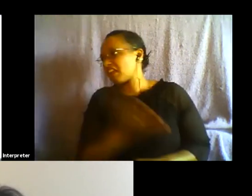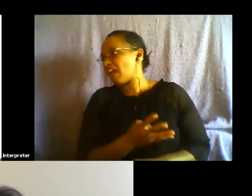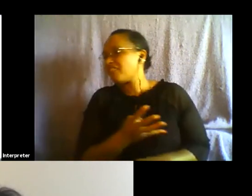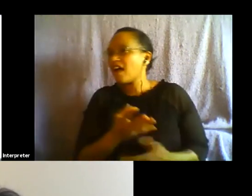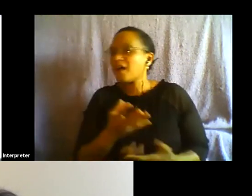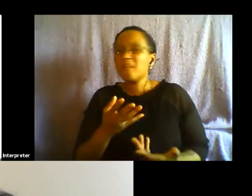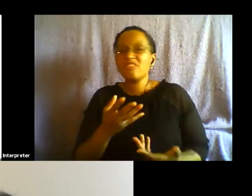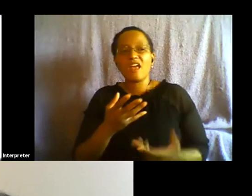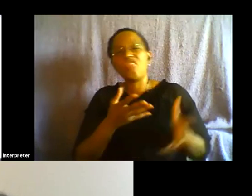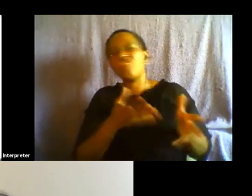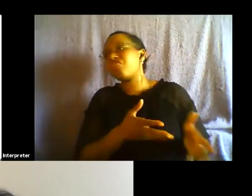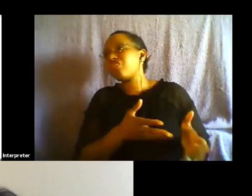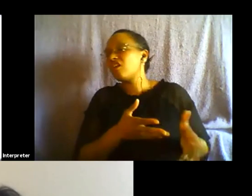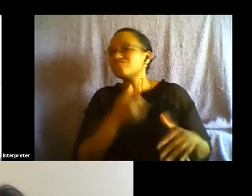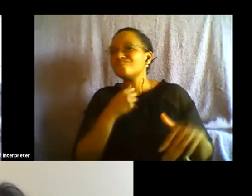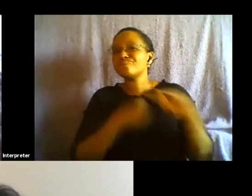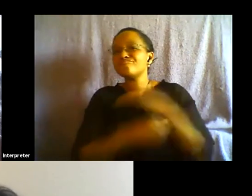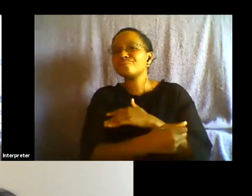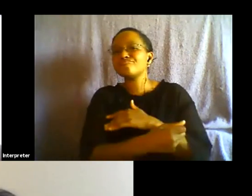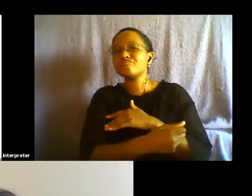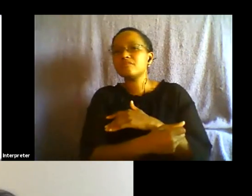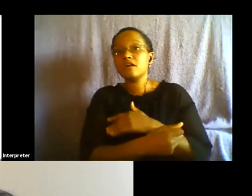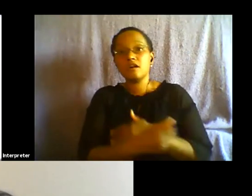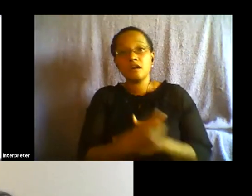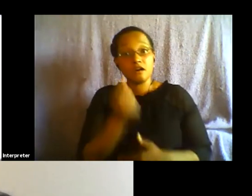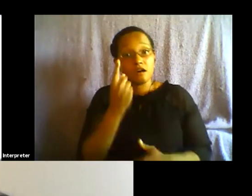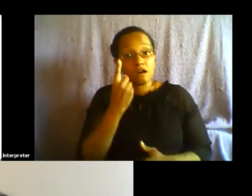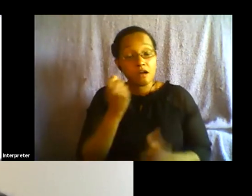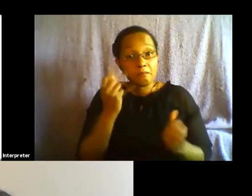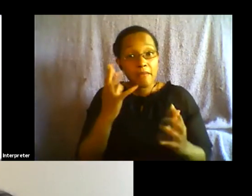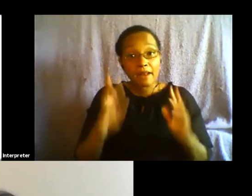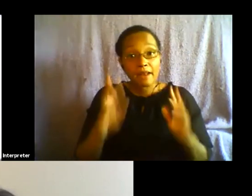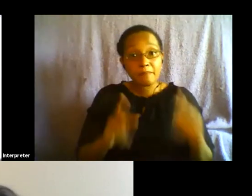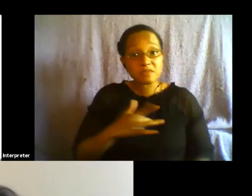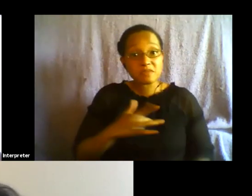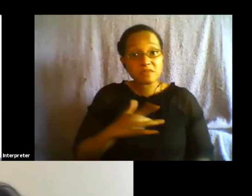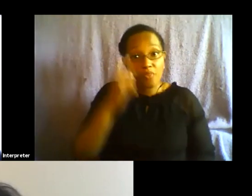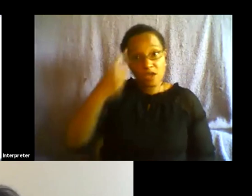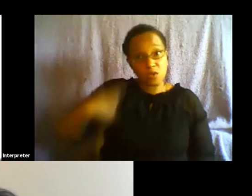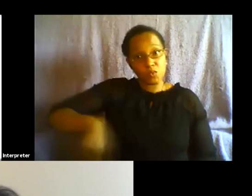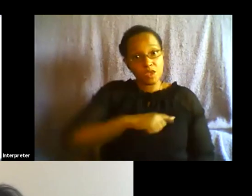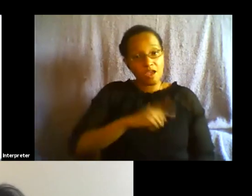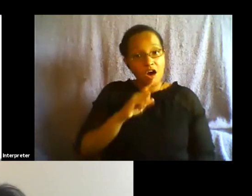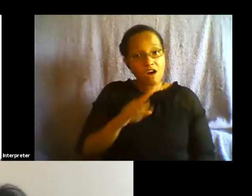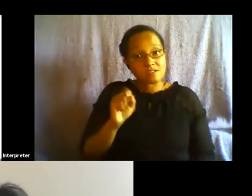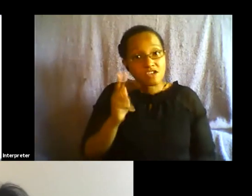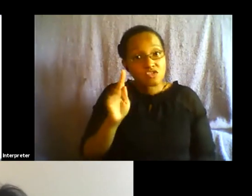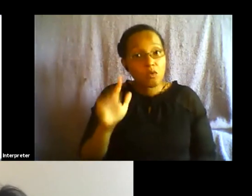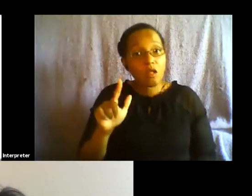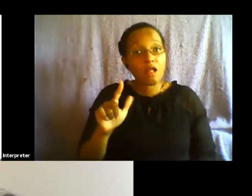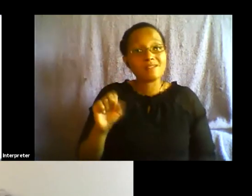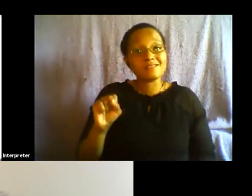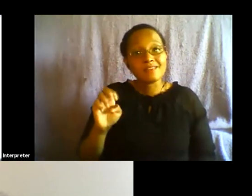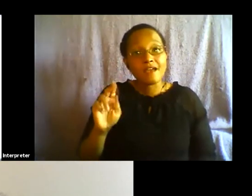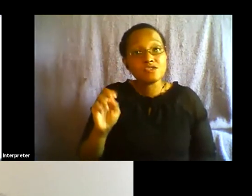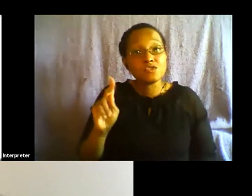institutions um the last thing that people are going to think is that we are sexual and sensual beings so when we claim it when